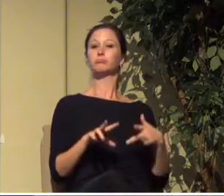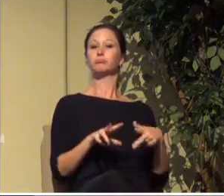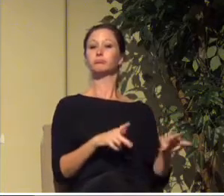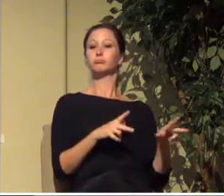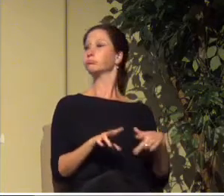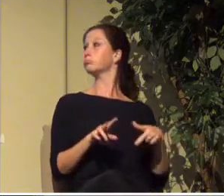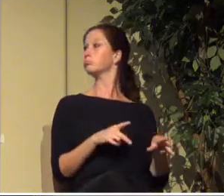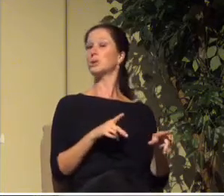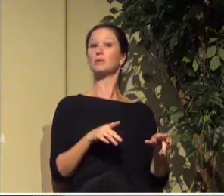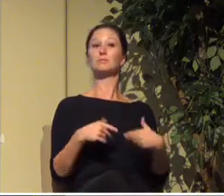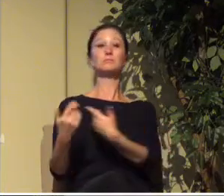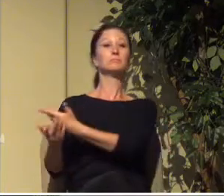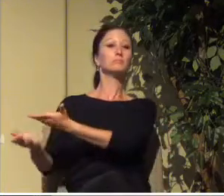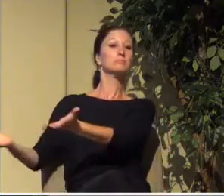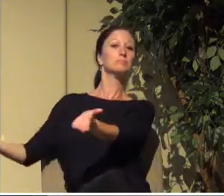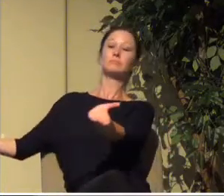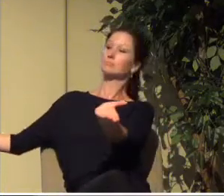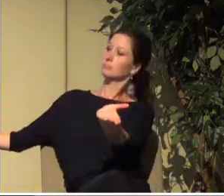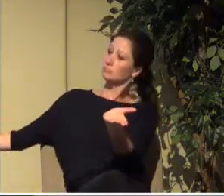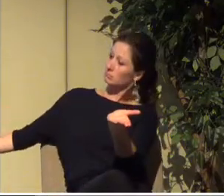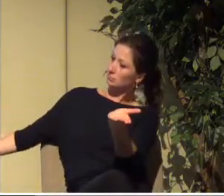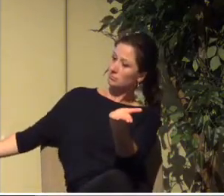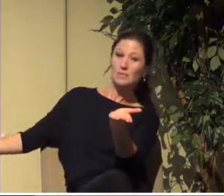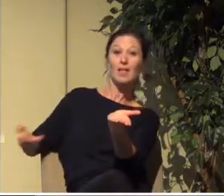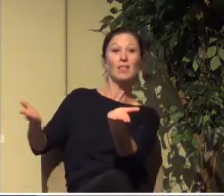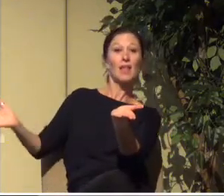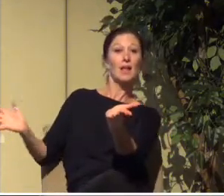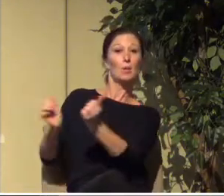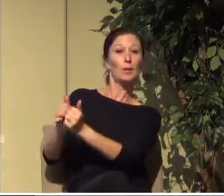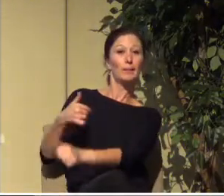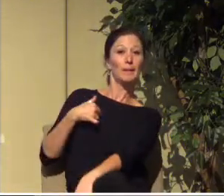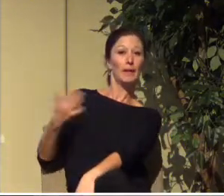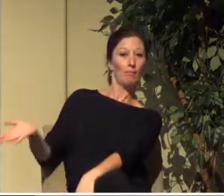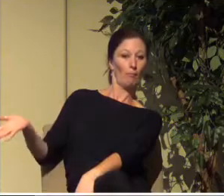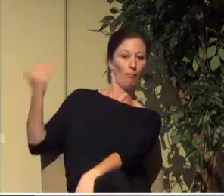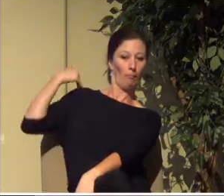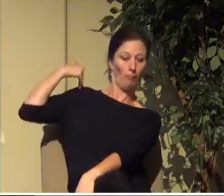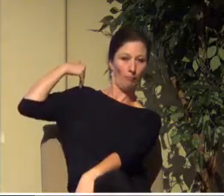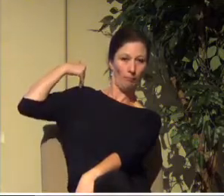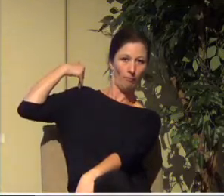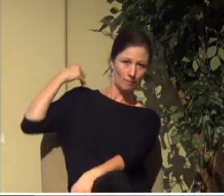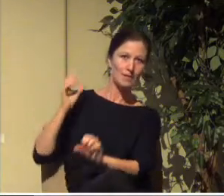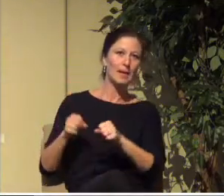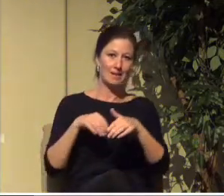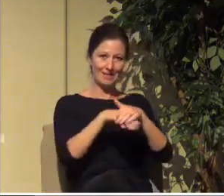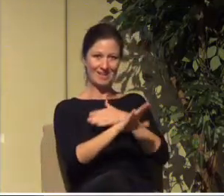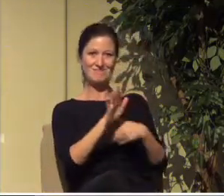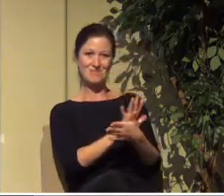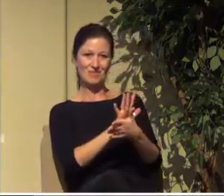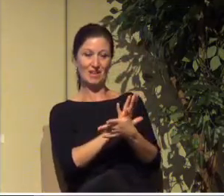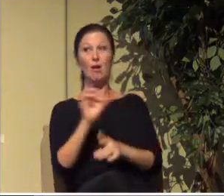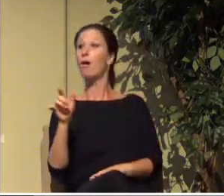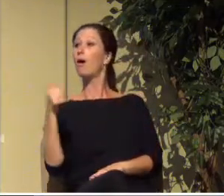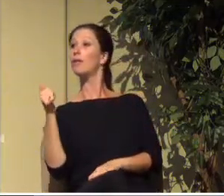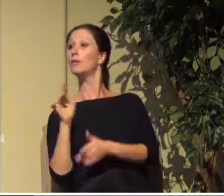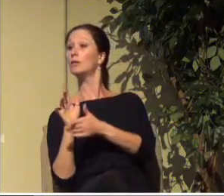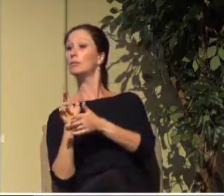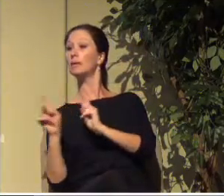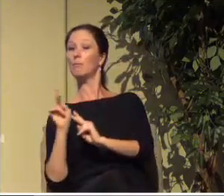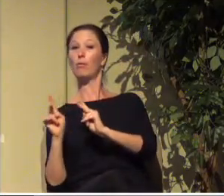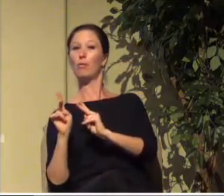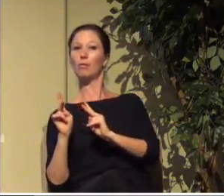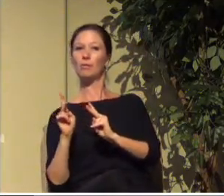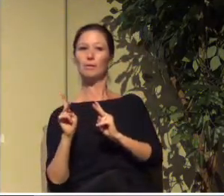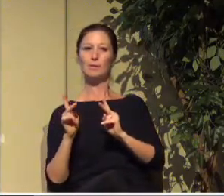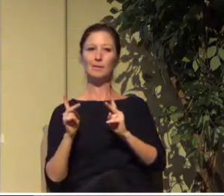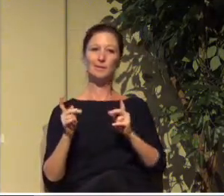And then he points to these other people and says, they're with me. And they can walk in too. Anyone else tries to get in and those big guys, you know,